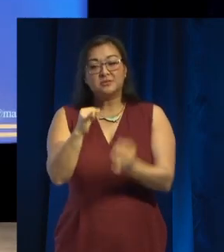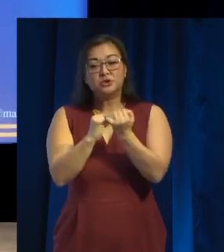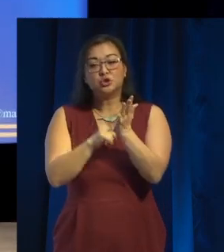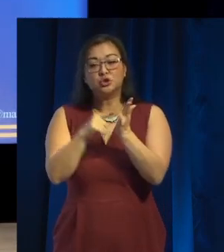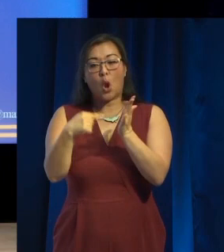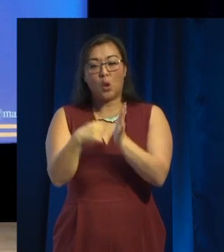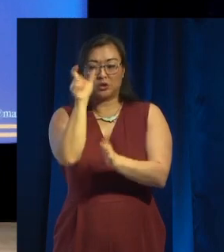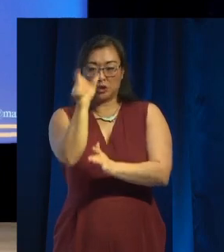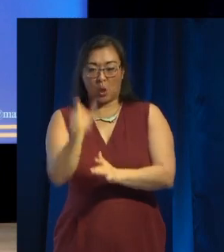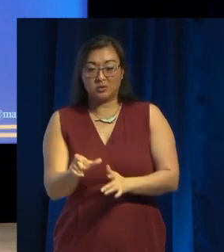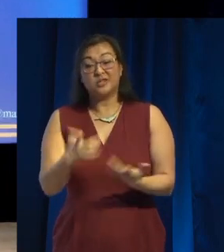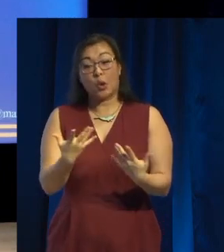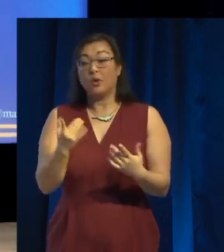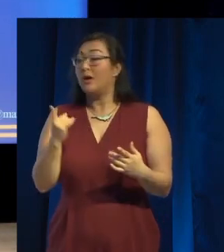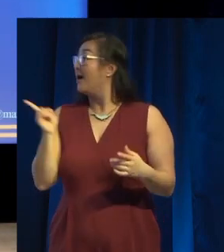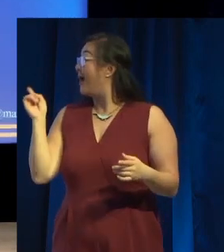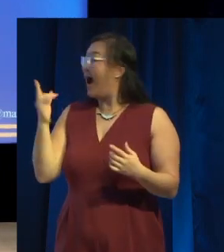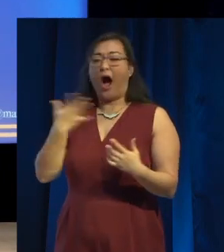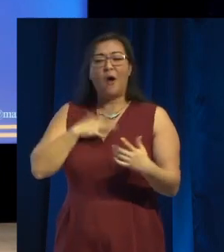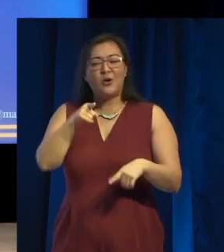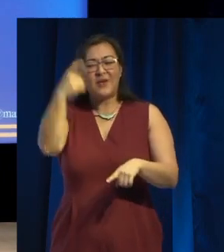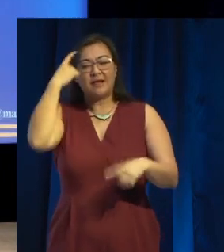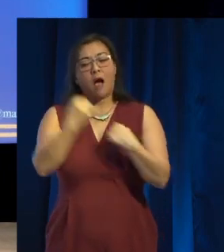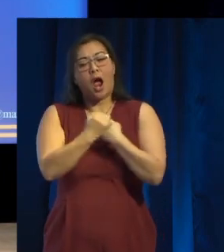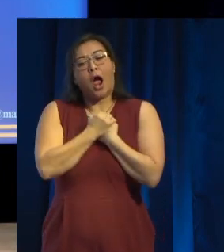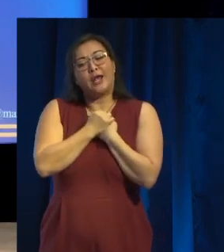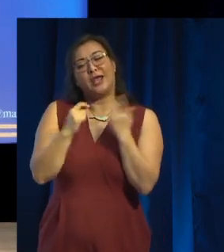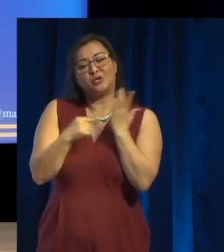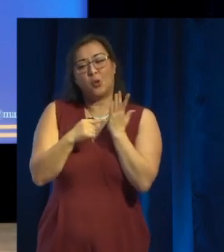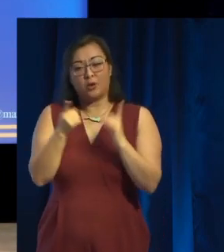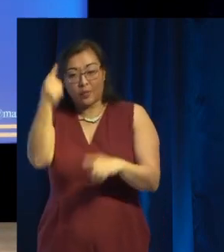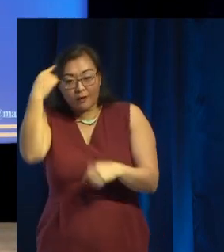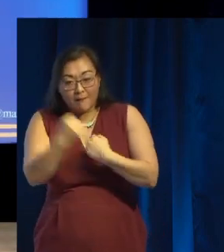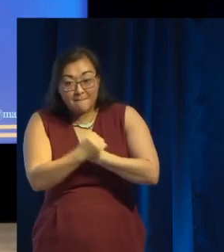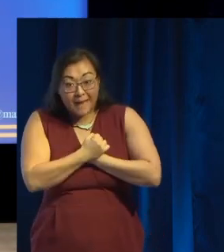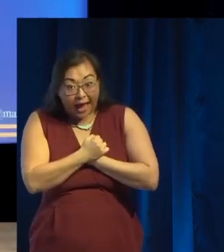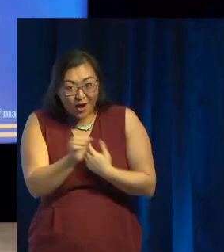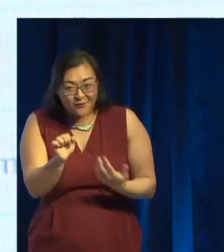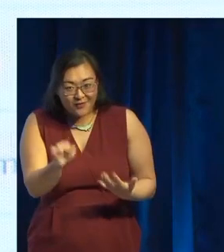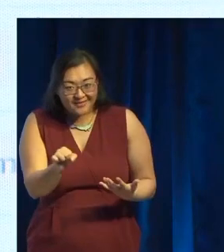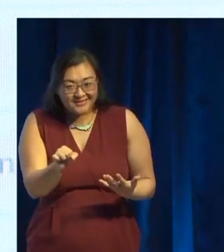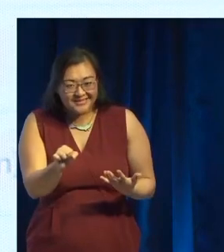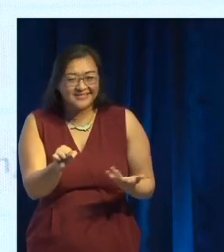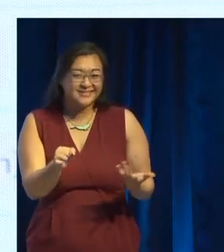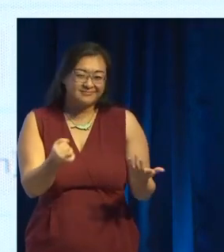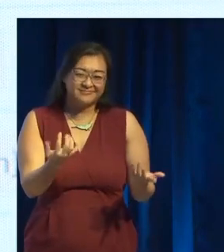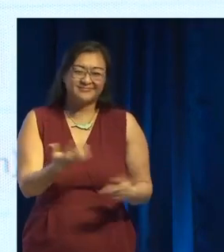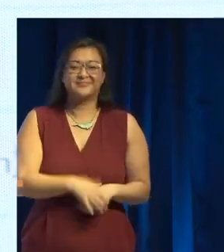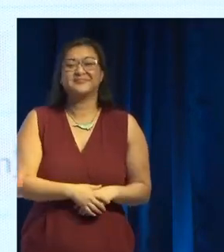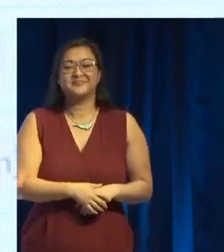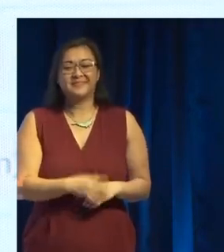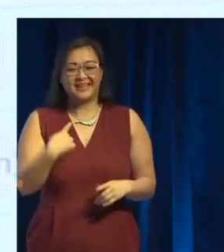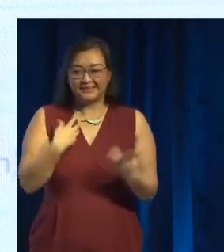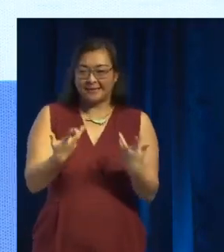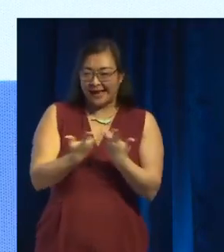cuddly toy. I'd like everyone to think of a cuddly toy. You're thinking of a teddy bear, right? Suck on that, Derren Brown. That's how you do mind reading.